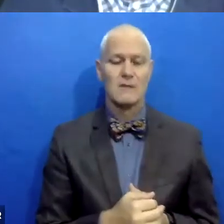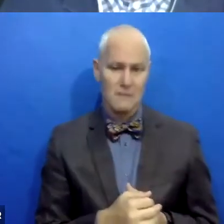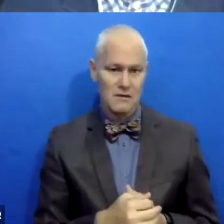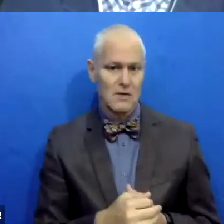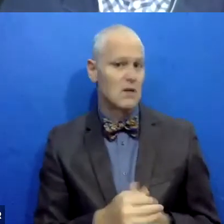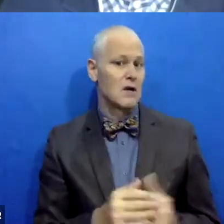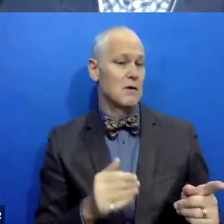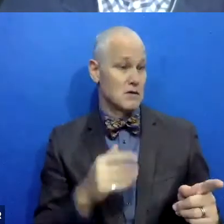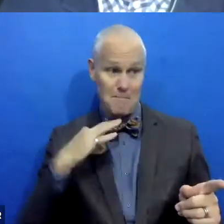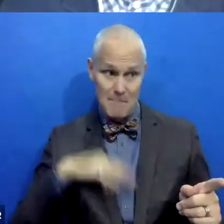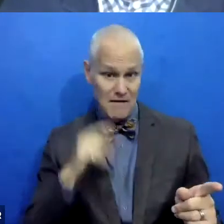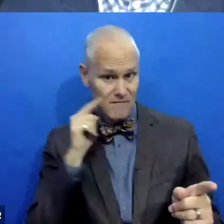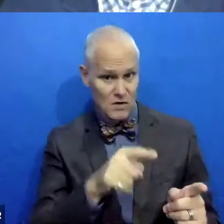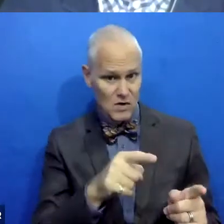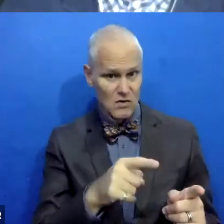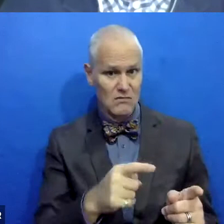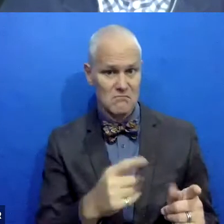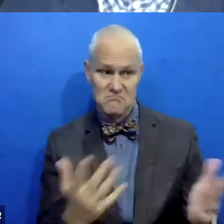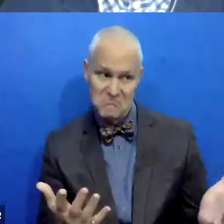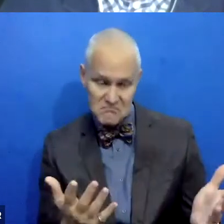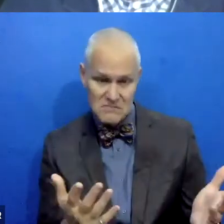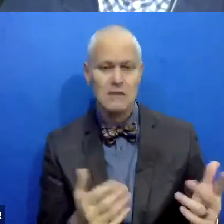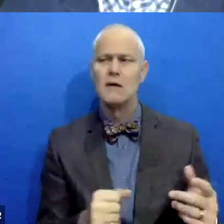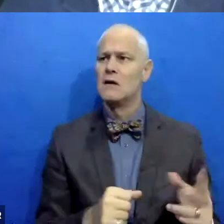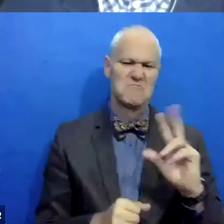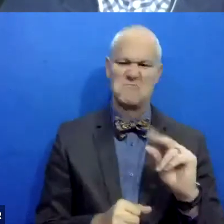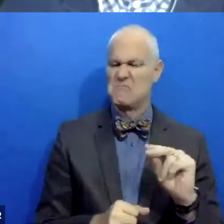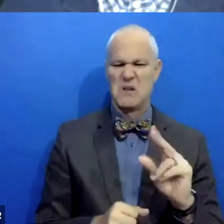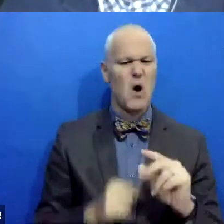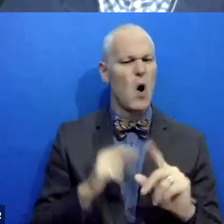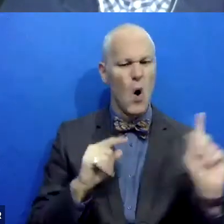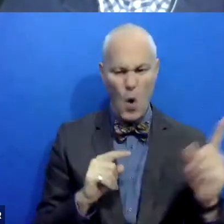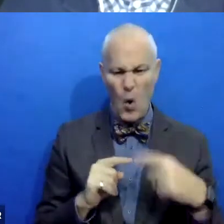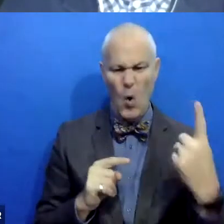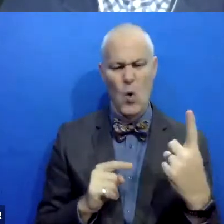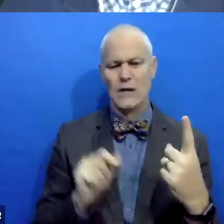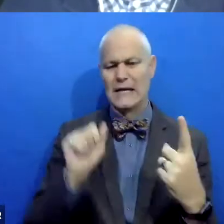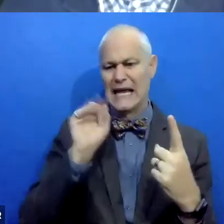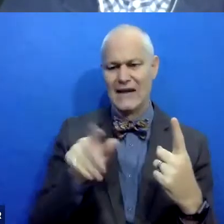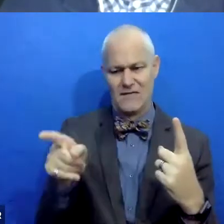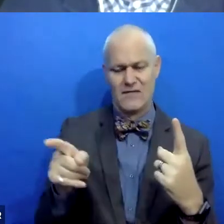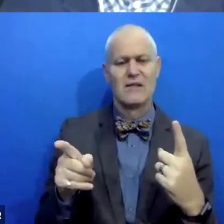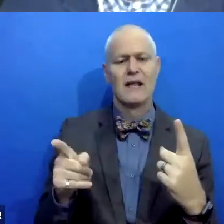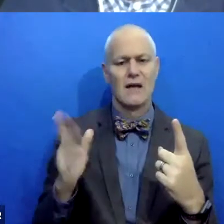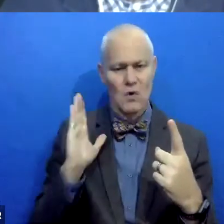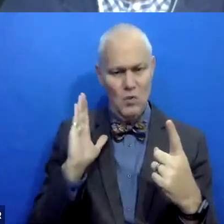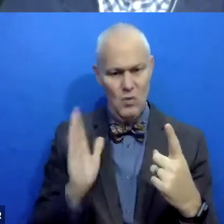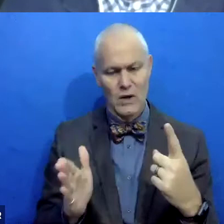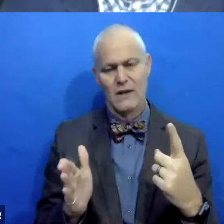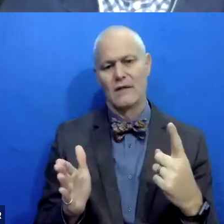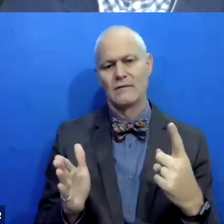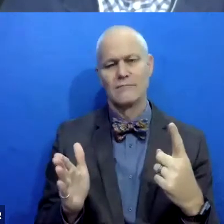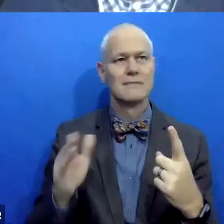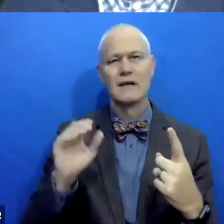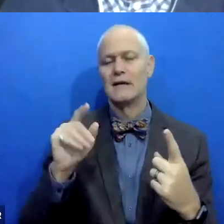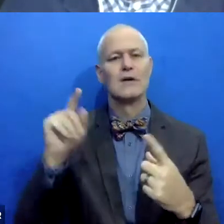there be some benefit to you to doing this anyway? And if the answer is no, I'm only going to do this if this person is going to necessarily X, Y,